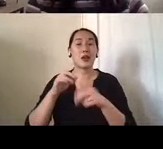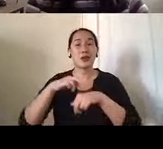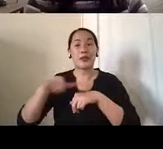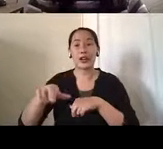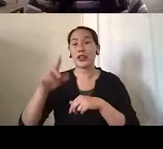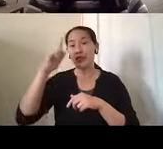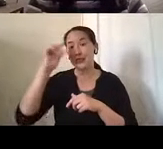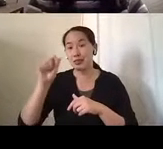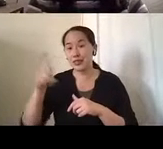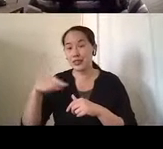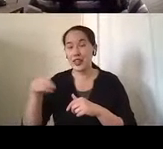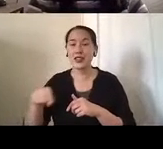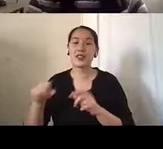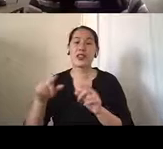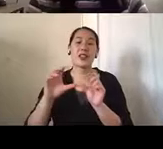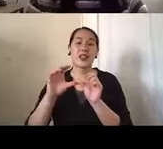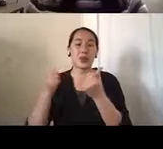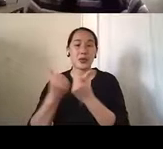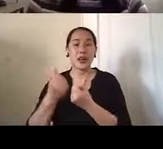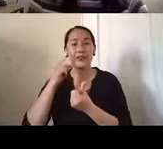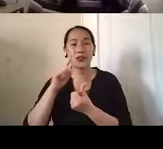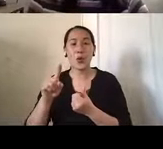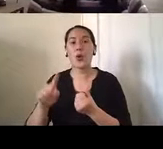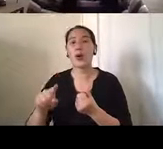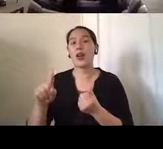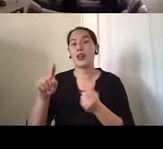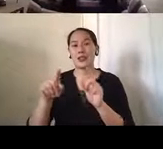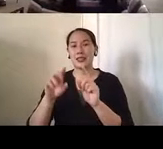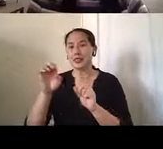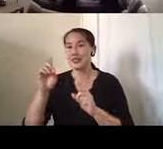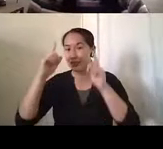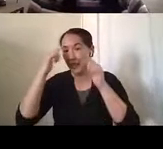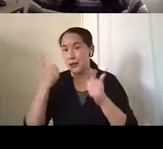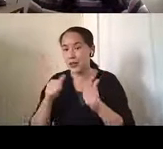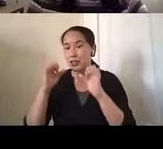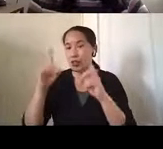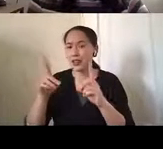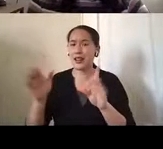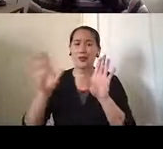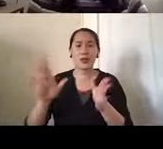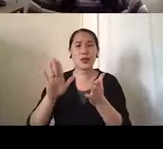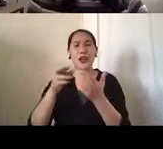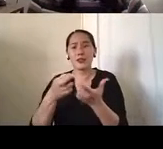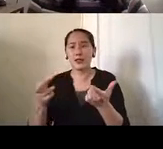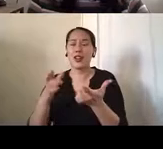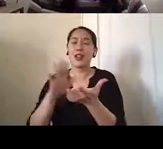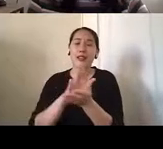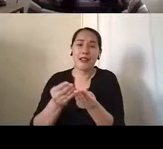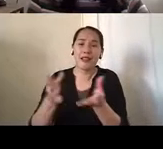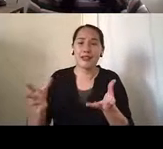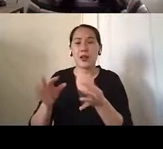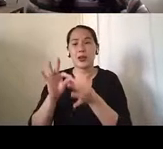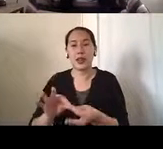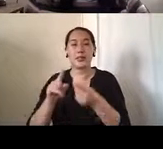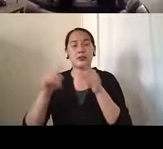and Dementia Education. They're really, they have handouts and resources on explaining kind of the type of dementia,